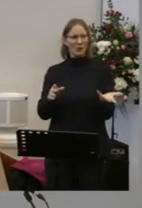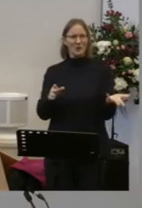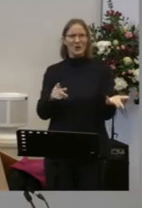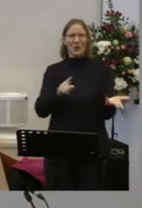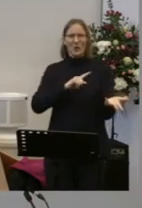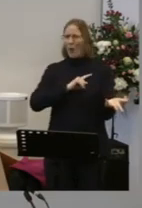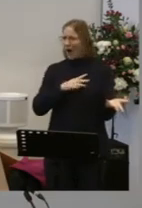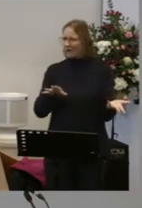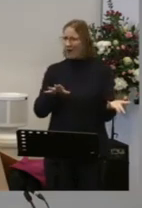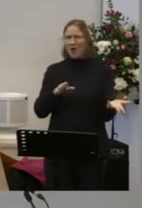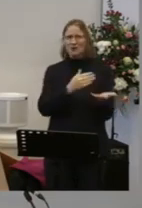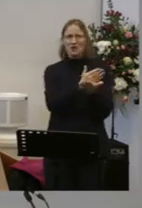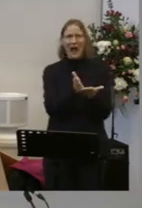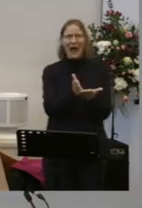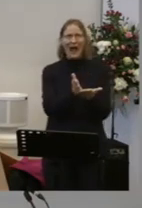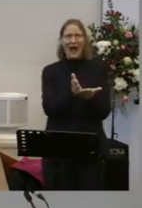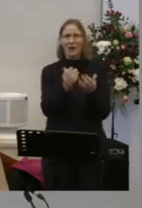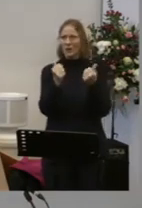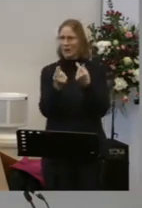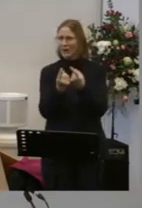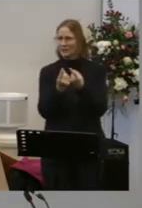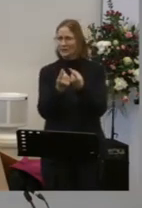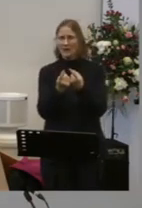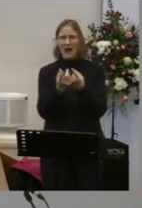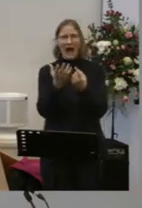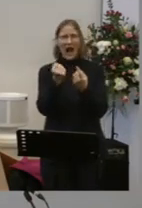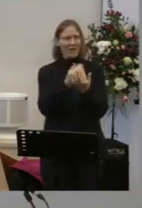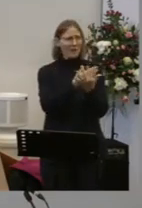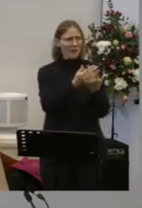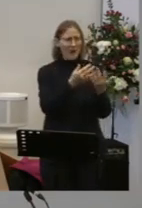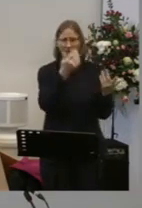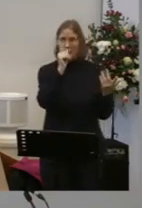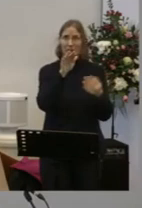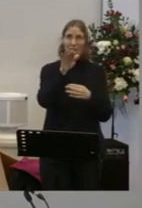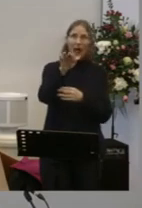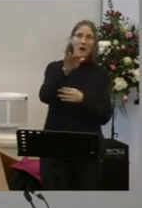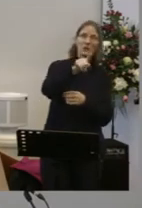Because there is a community of people Outside those doors Who have no idea about any of it